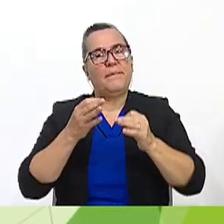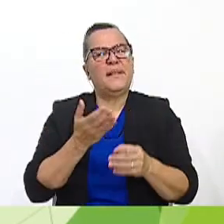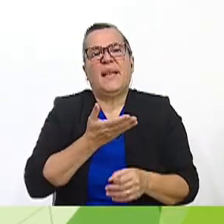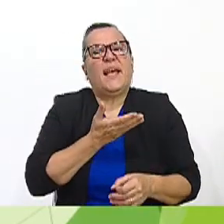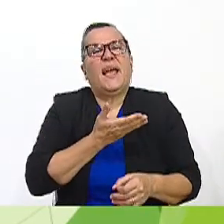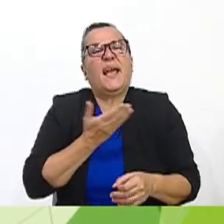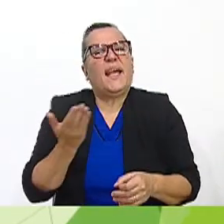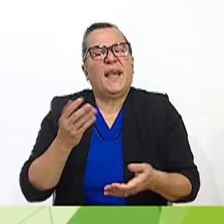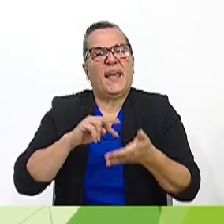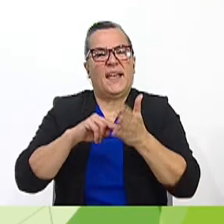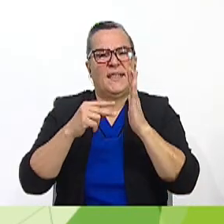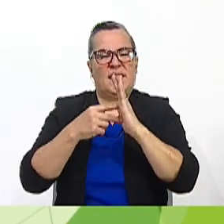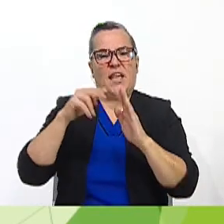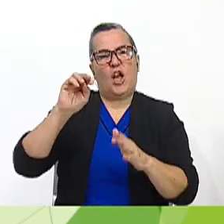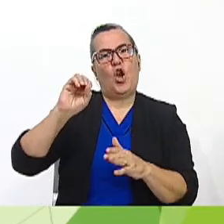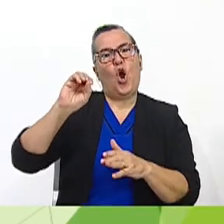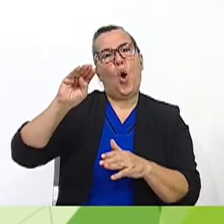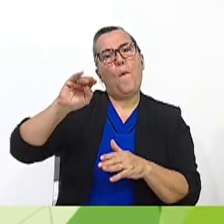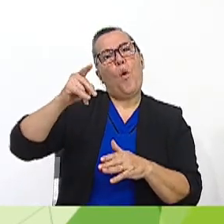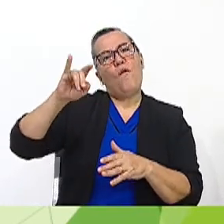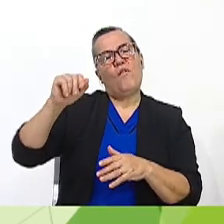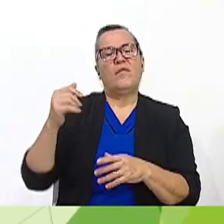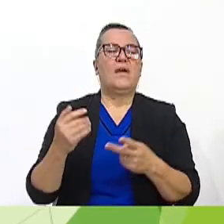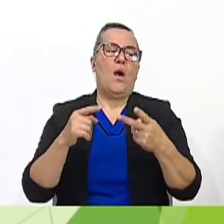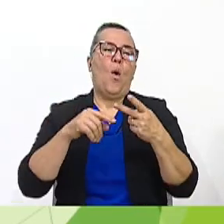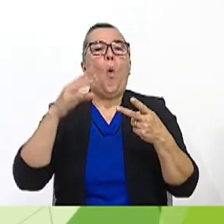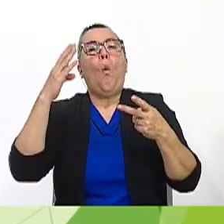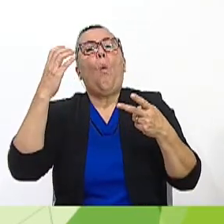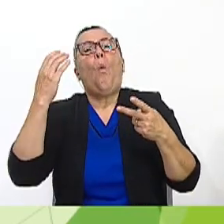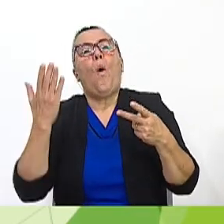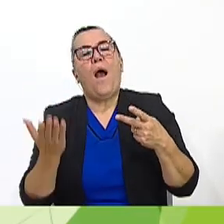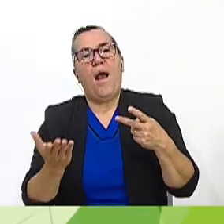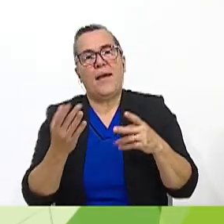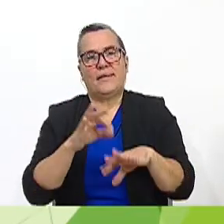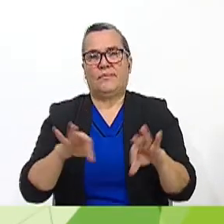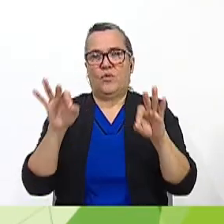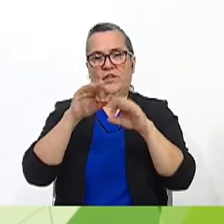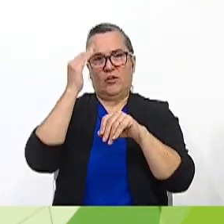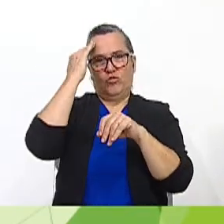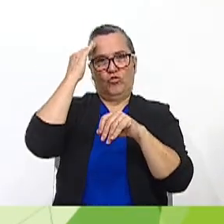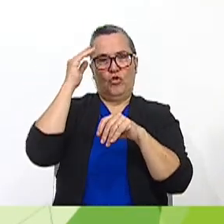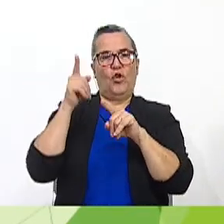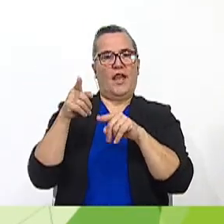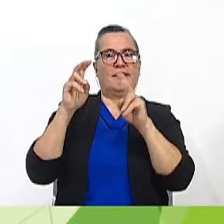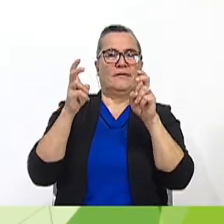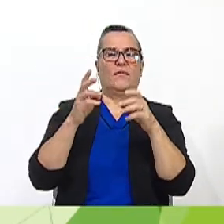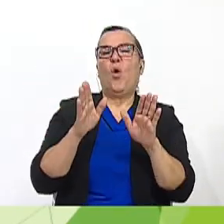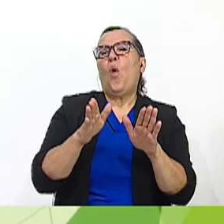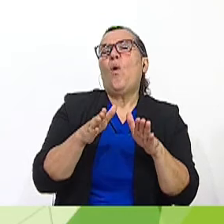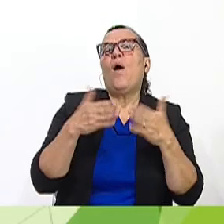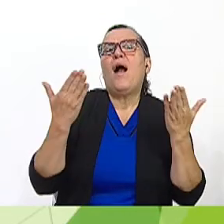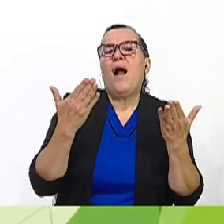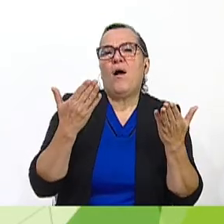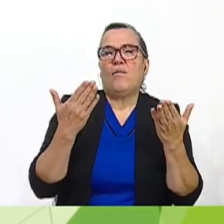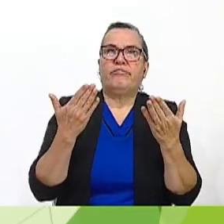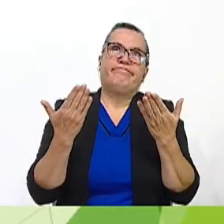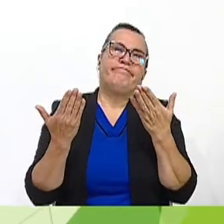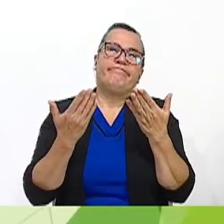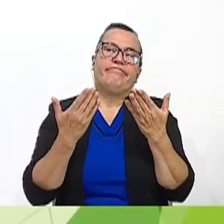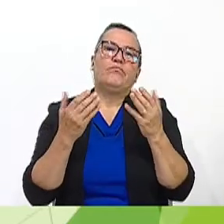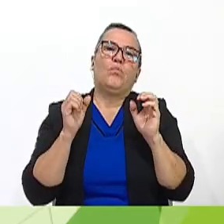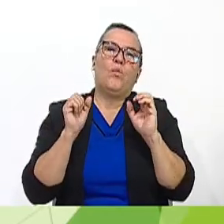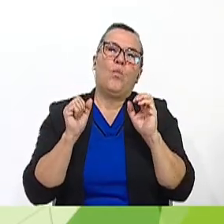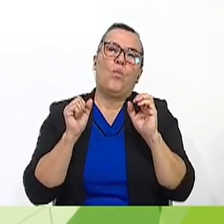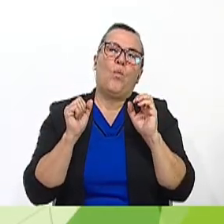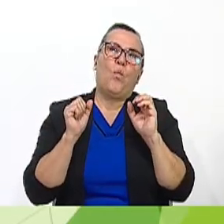nomophobia is, or why it is important to know about this, or how can we, we can,